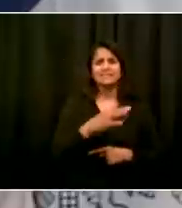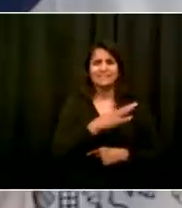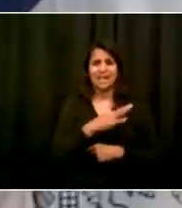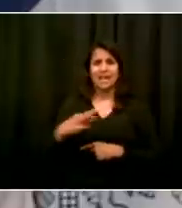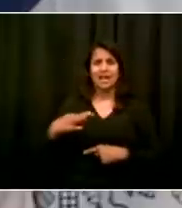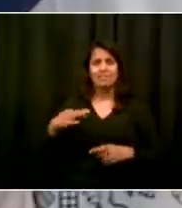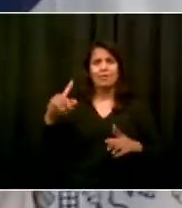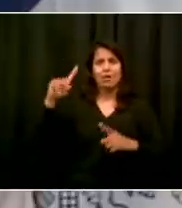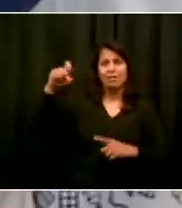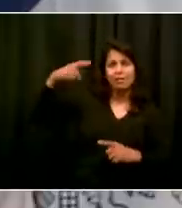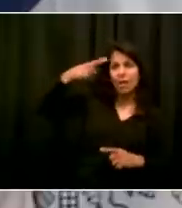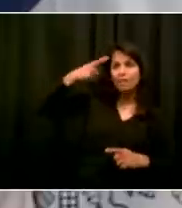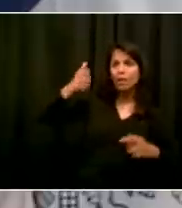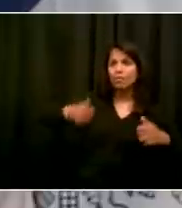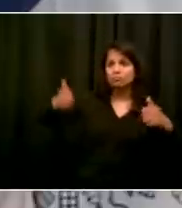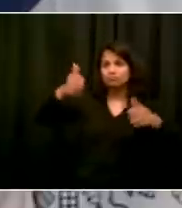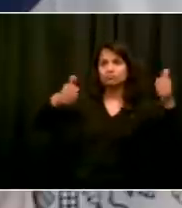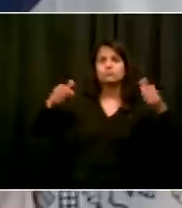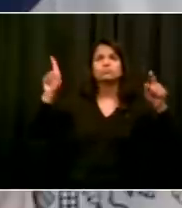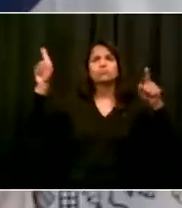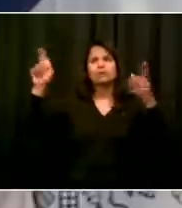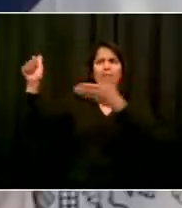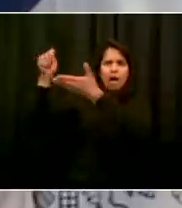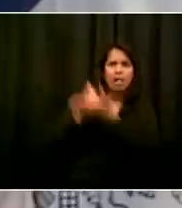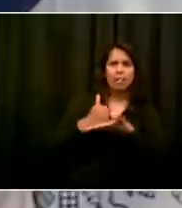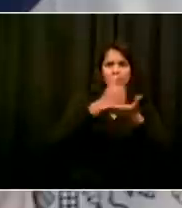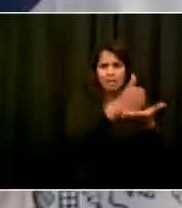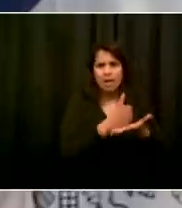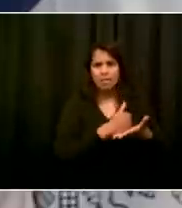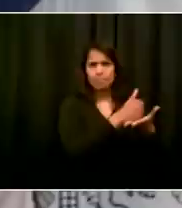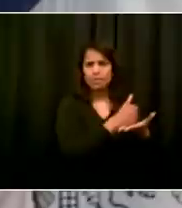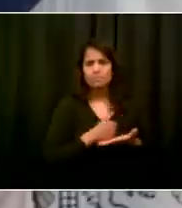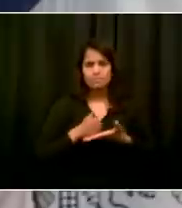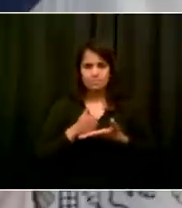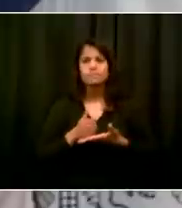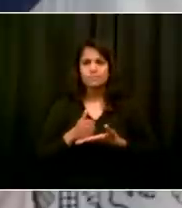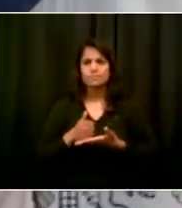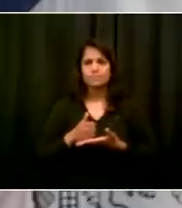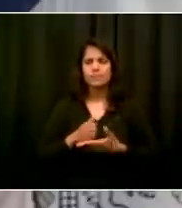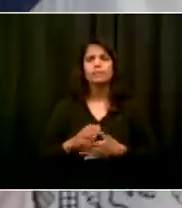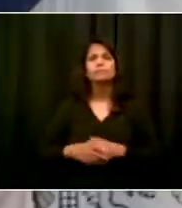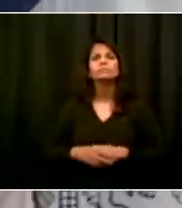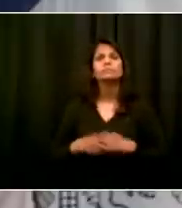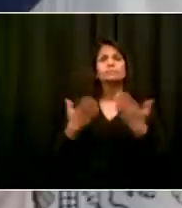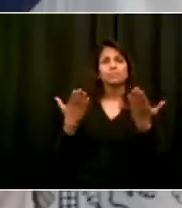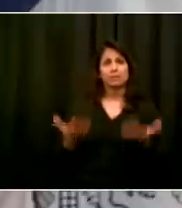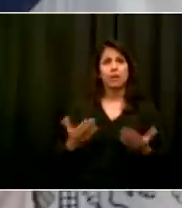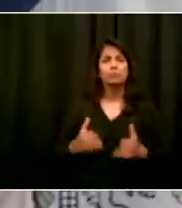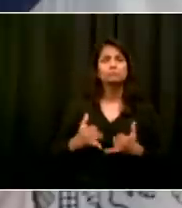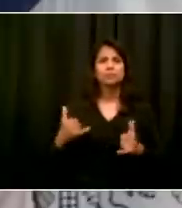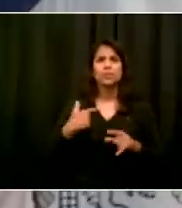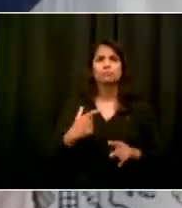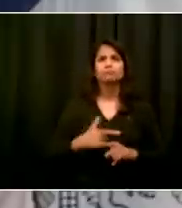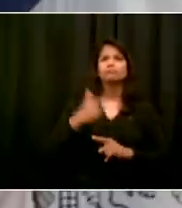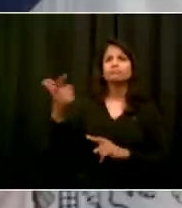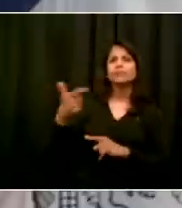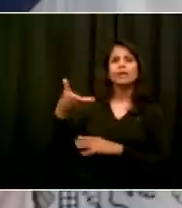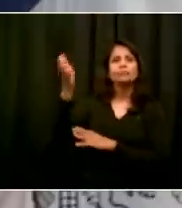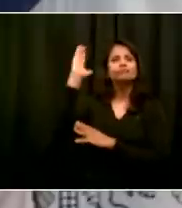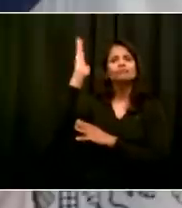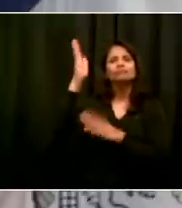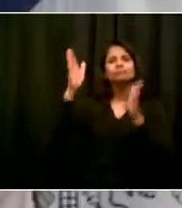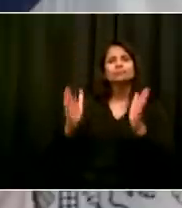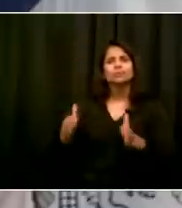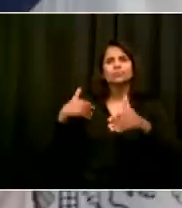to hear now from a man who's been leading this effort in so many ways and working so closely with the community. And Dr. Katz, I